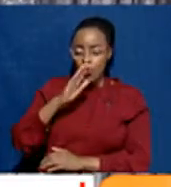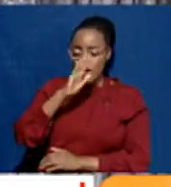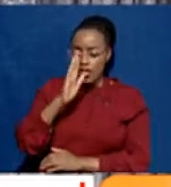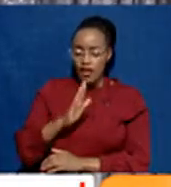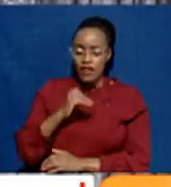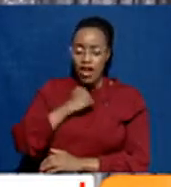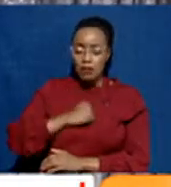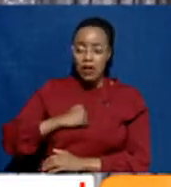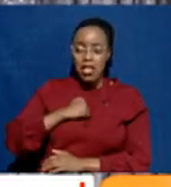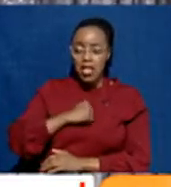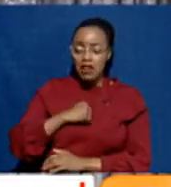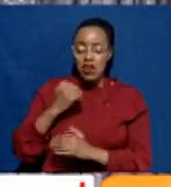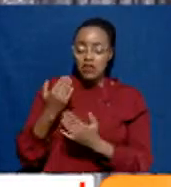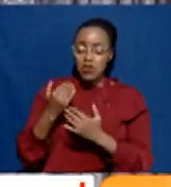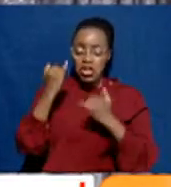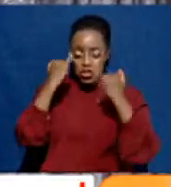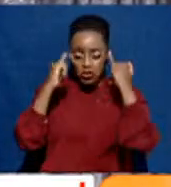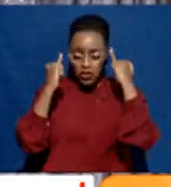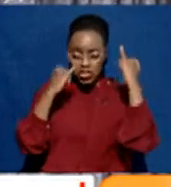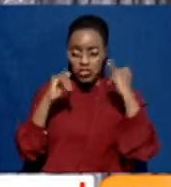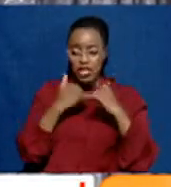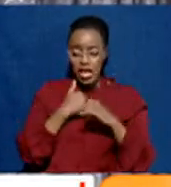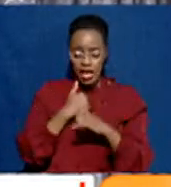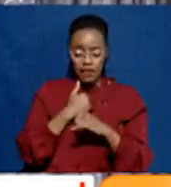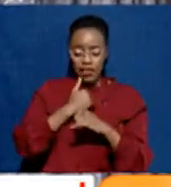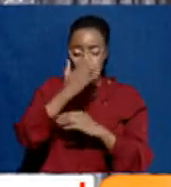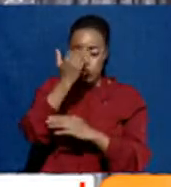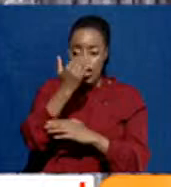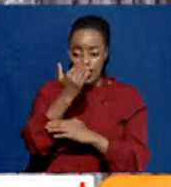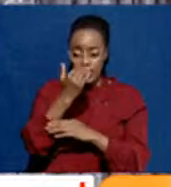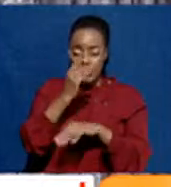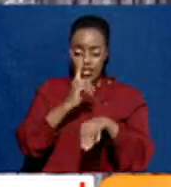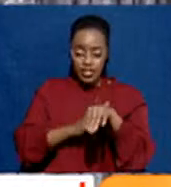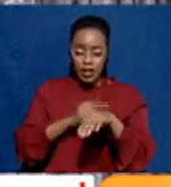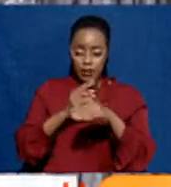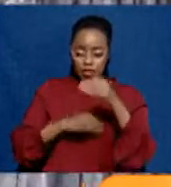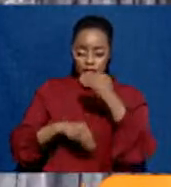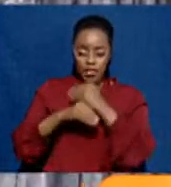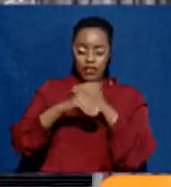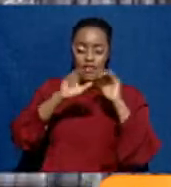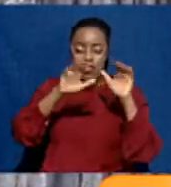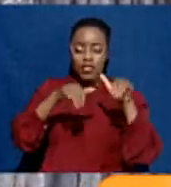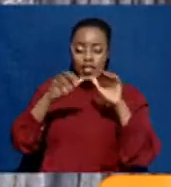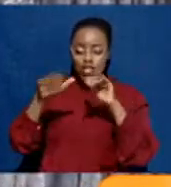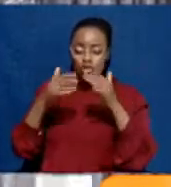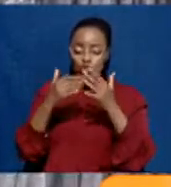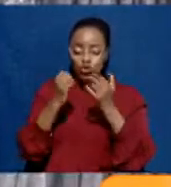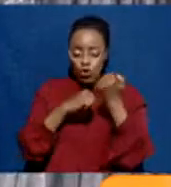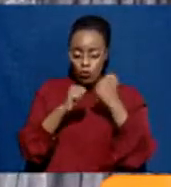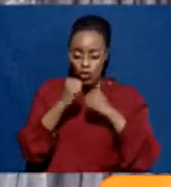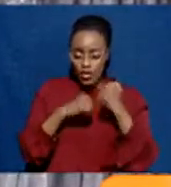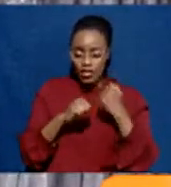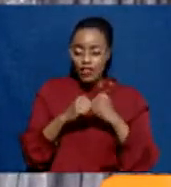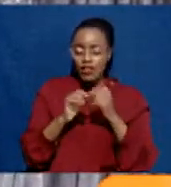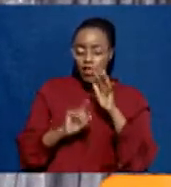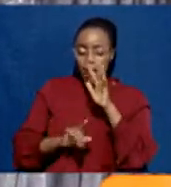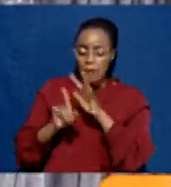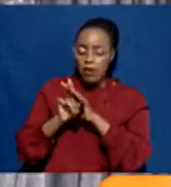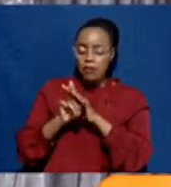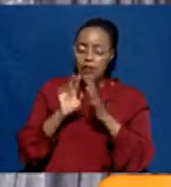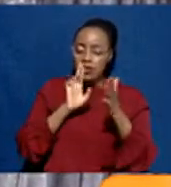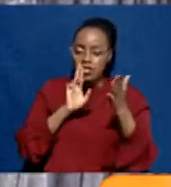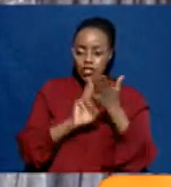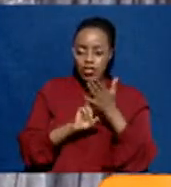apologize for innovating, especially when increases in agricultural productivity trigger outcomes